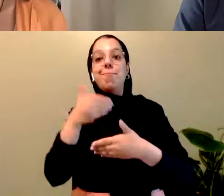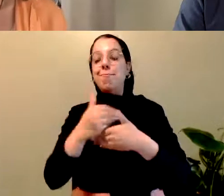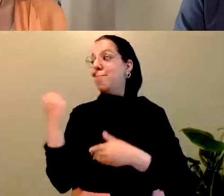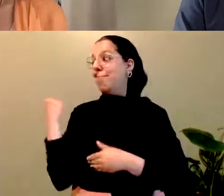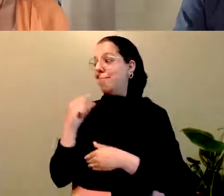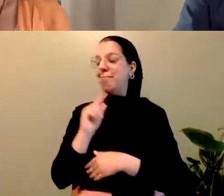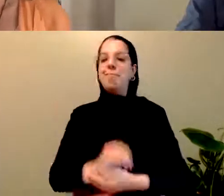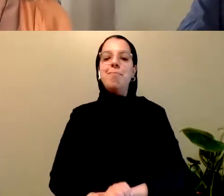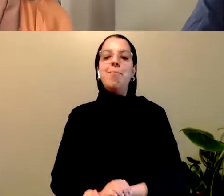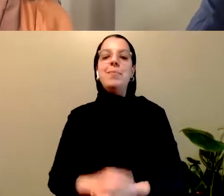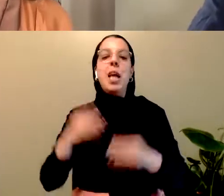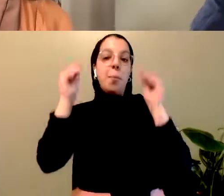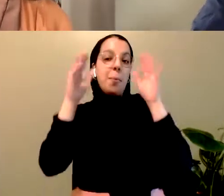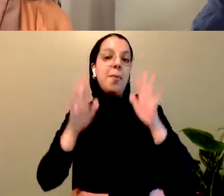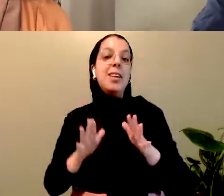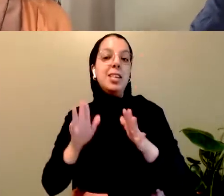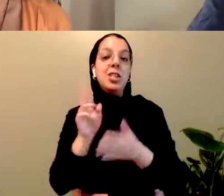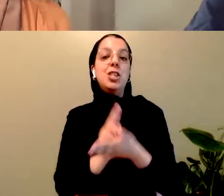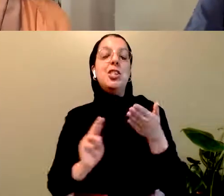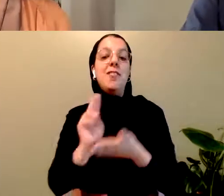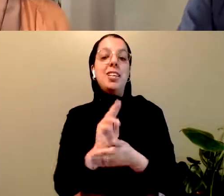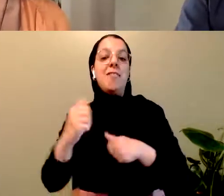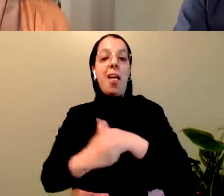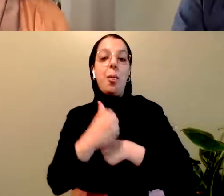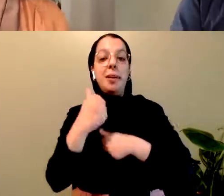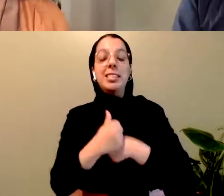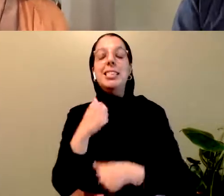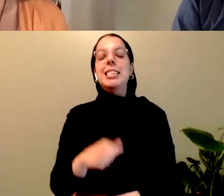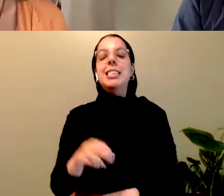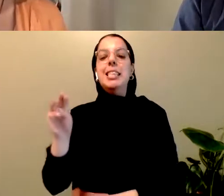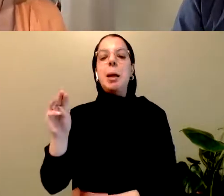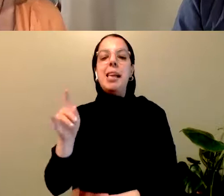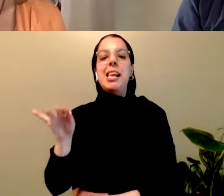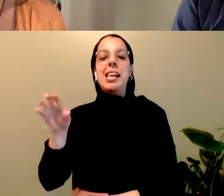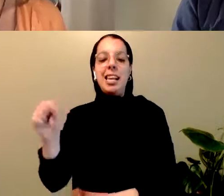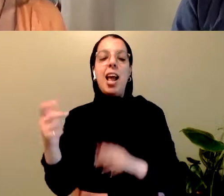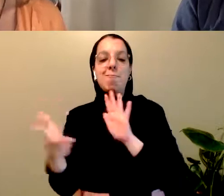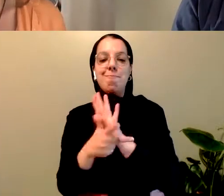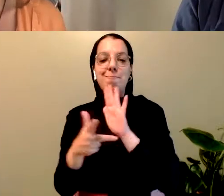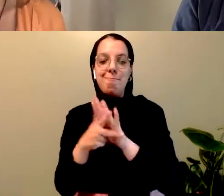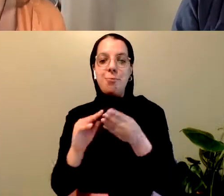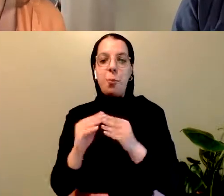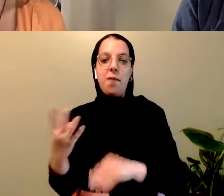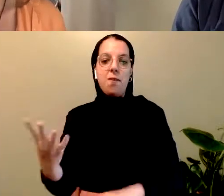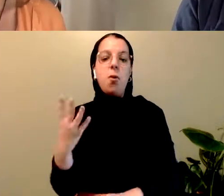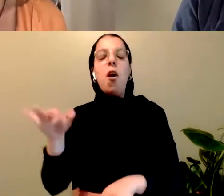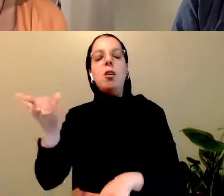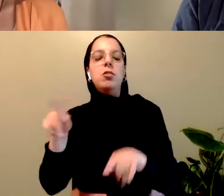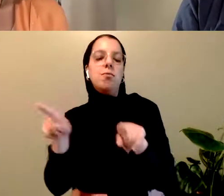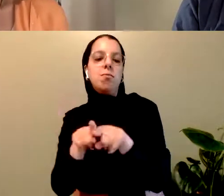in Treaty 6 Territory, Metis Region No. 4, Amiskachi-Wiskaygan, which is also known as Edmonton.